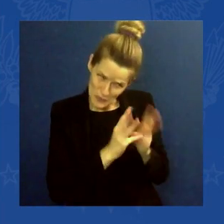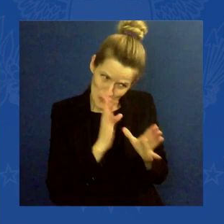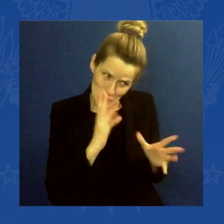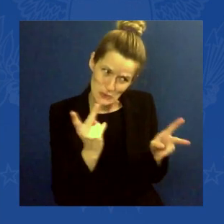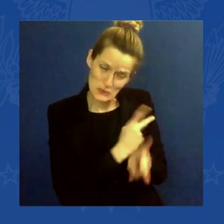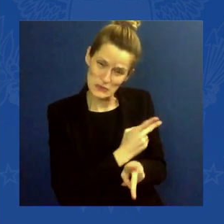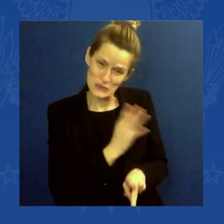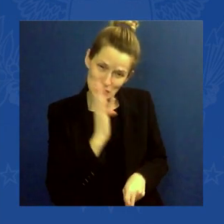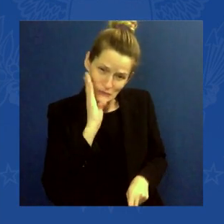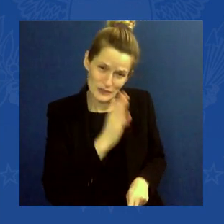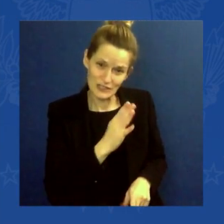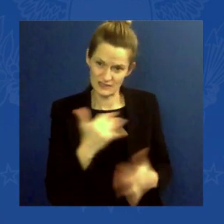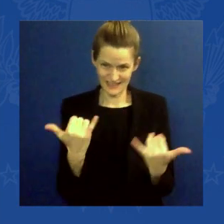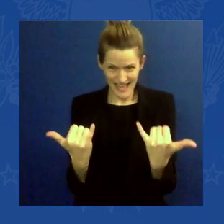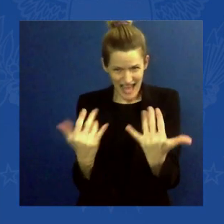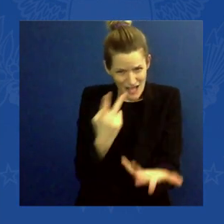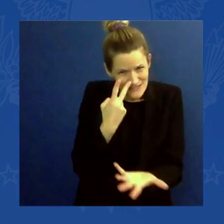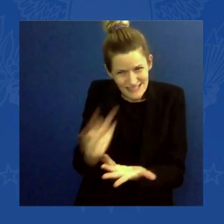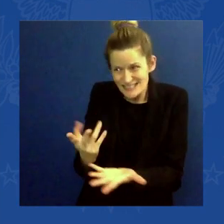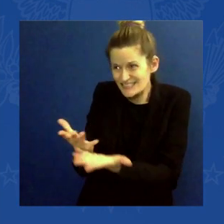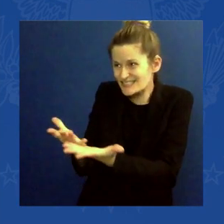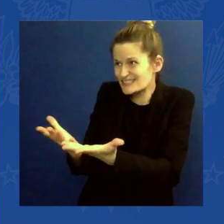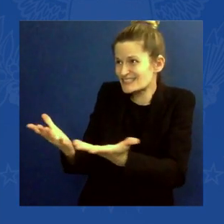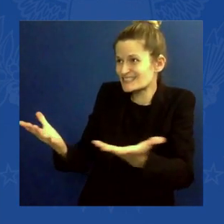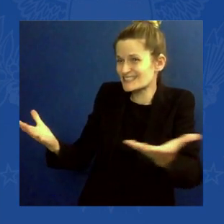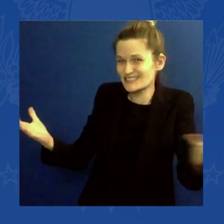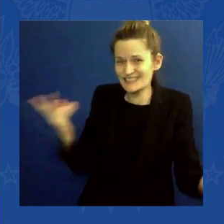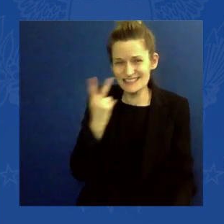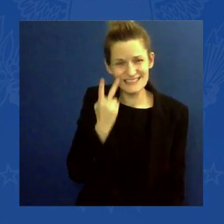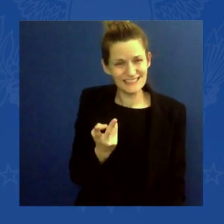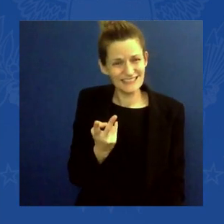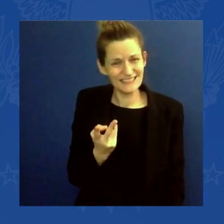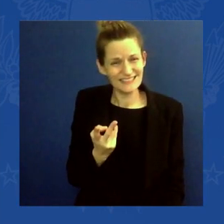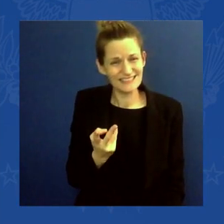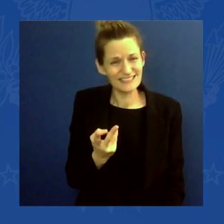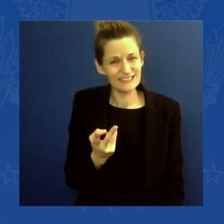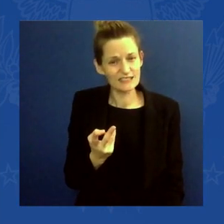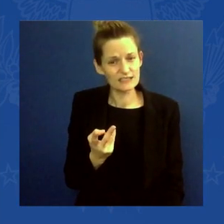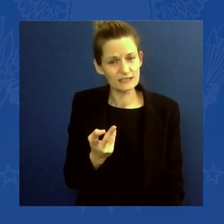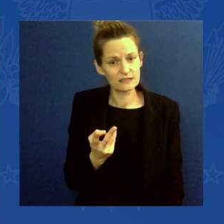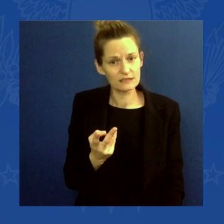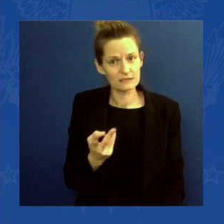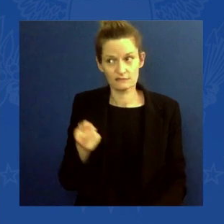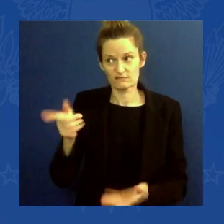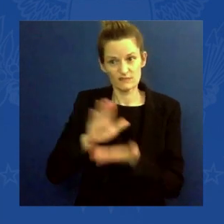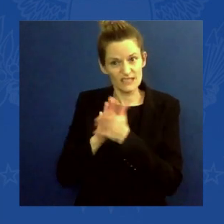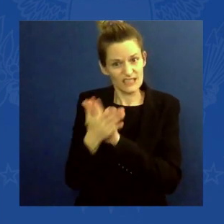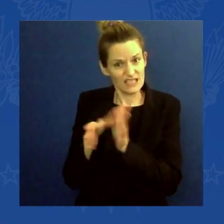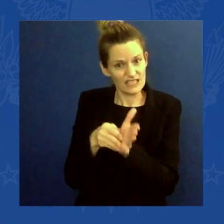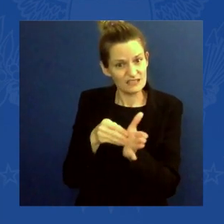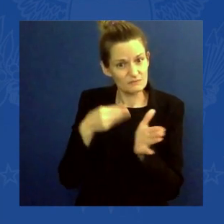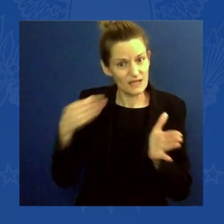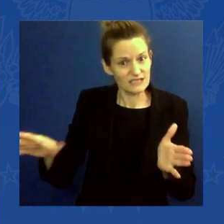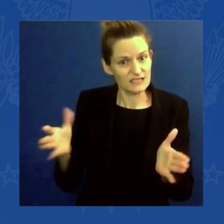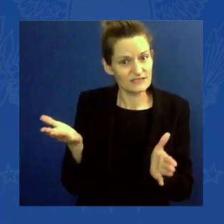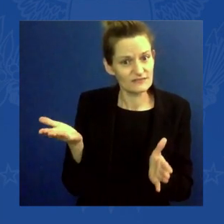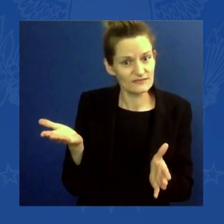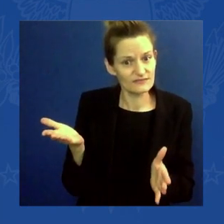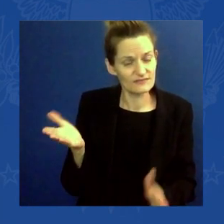Extreme weather cost America last year $99 billion. Let me say it again.